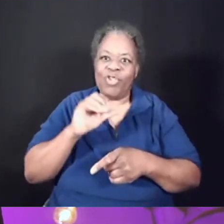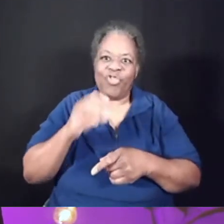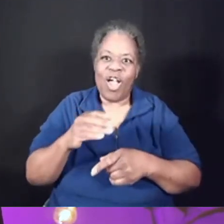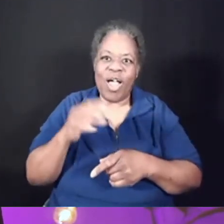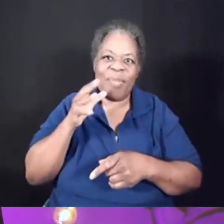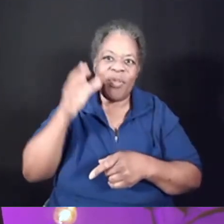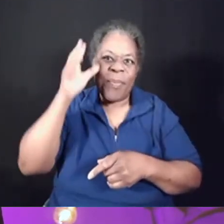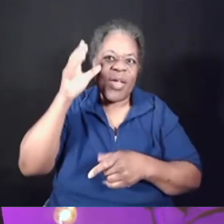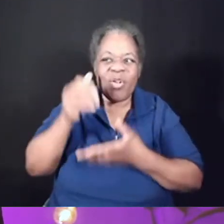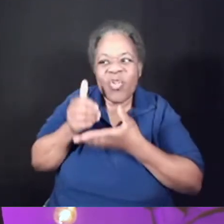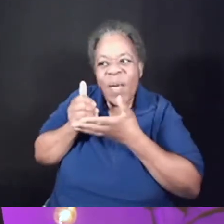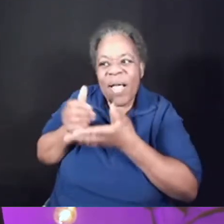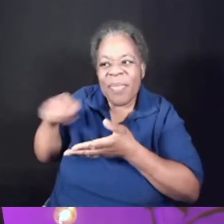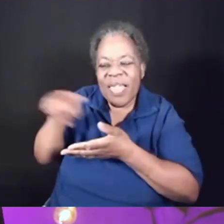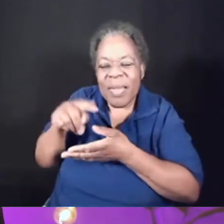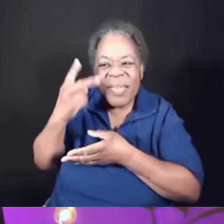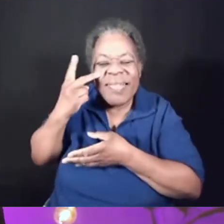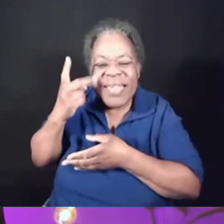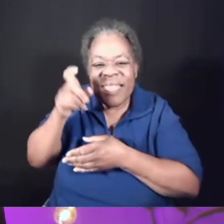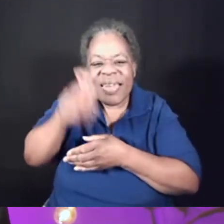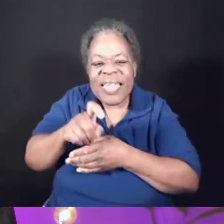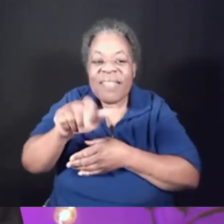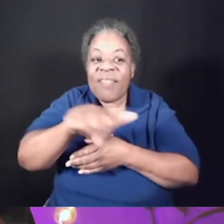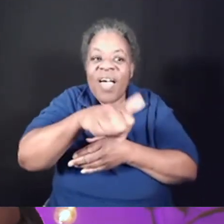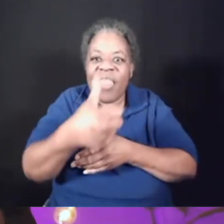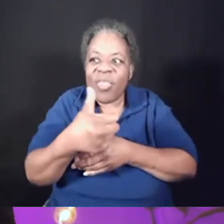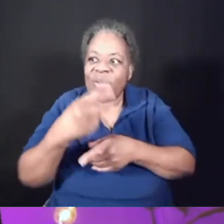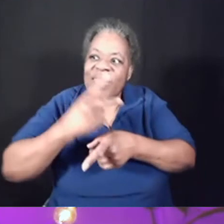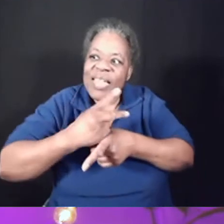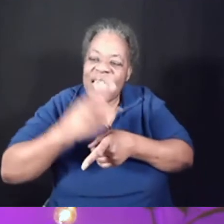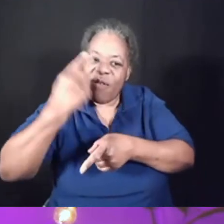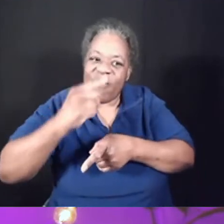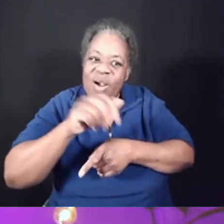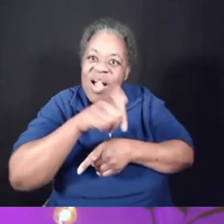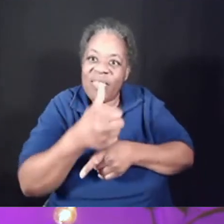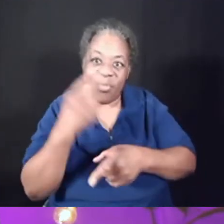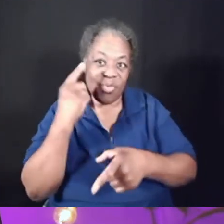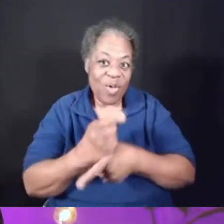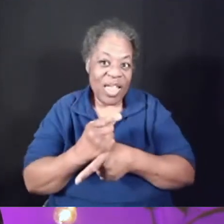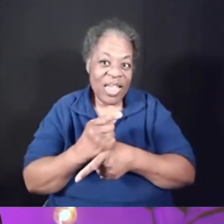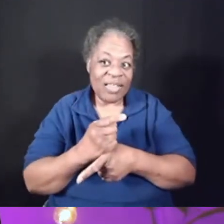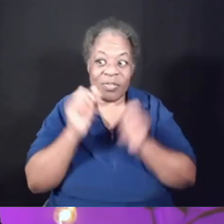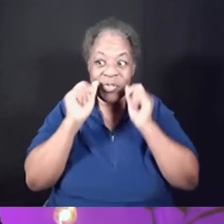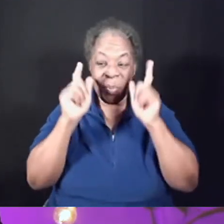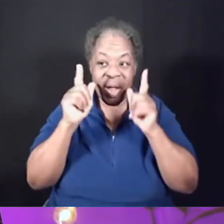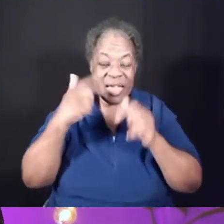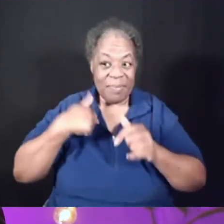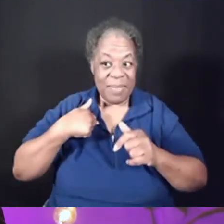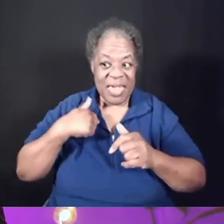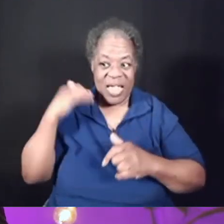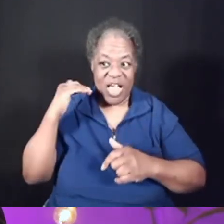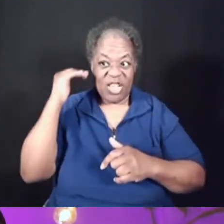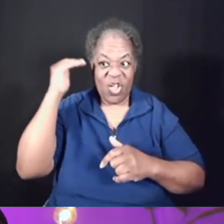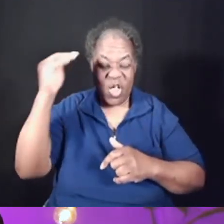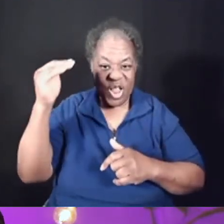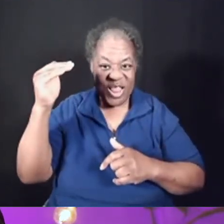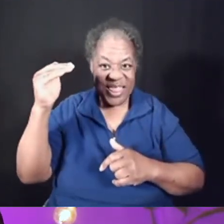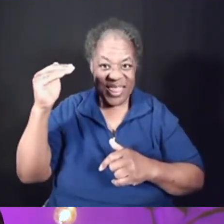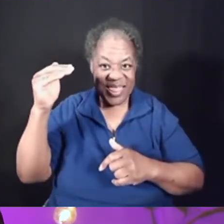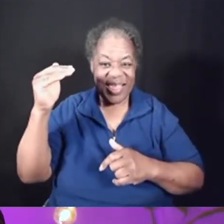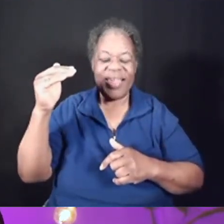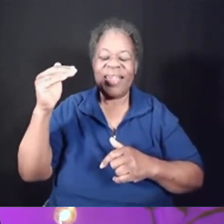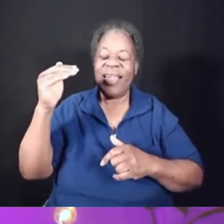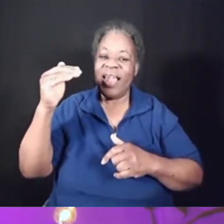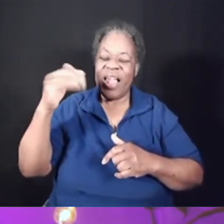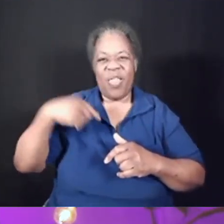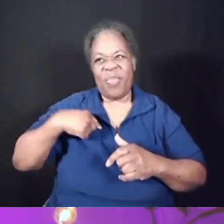see the needs of others and care for those needs. But what has surprised me, you know, as an adult, as somebody who would have said I was very mature